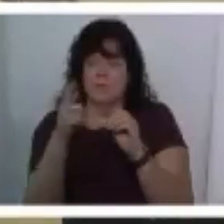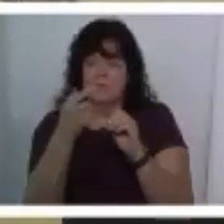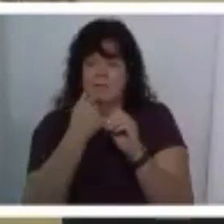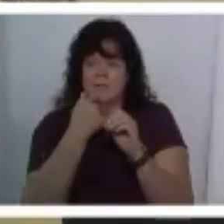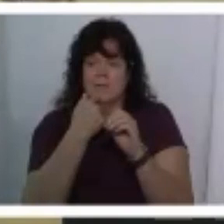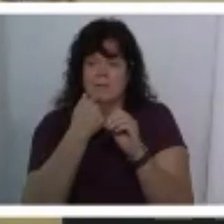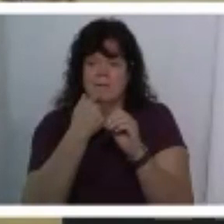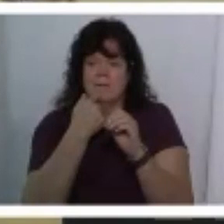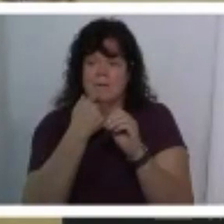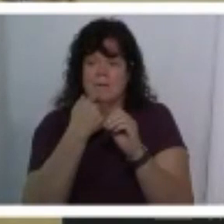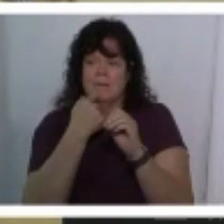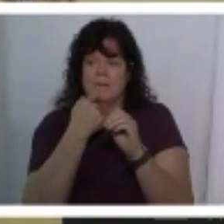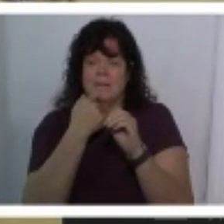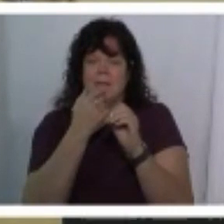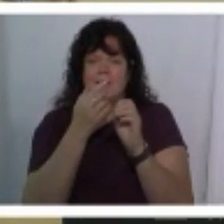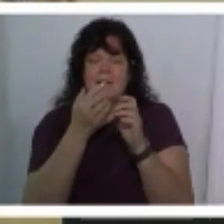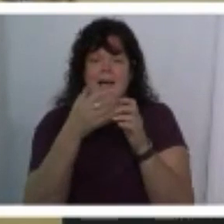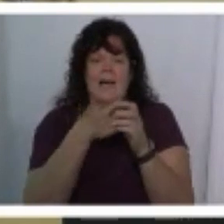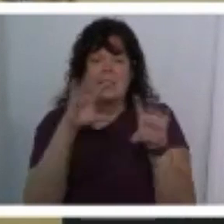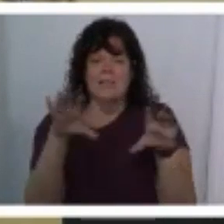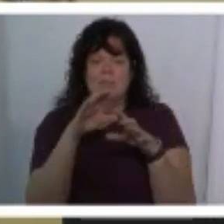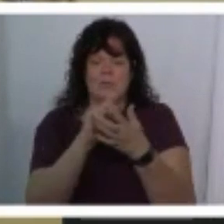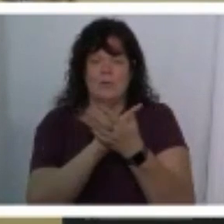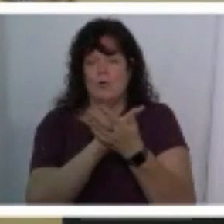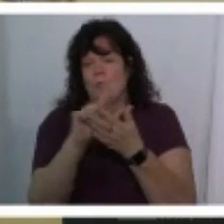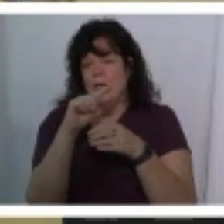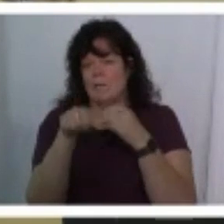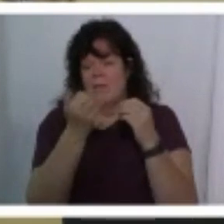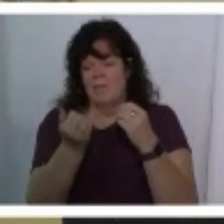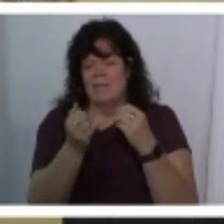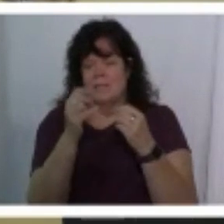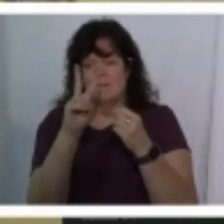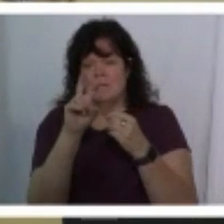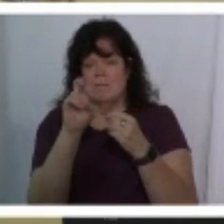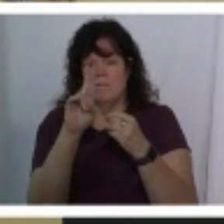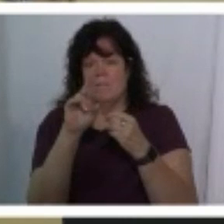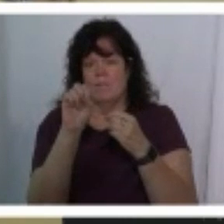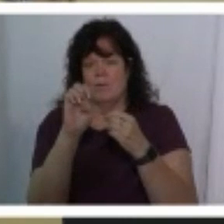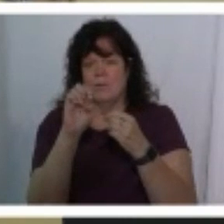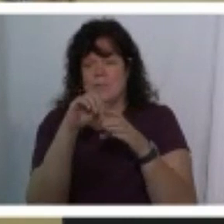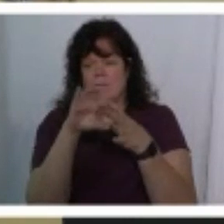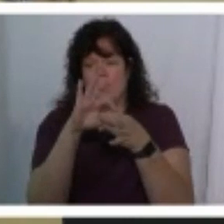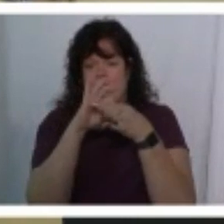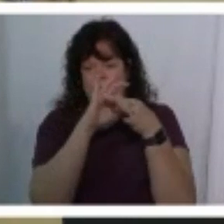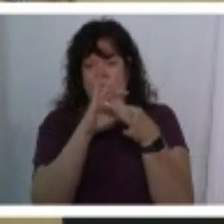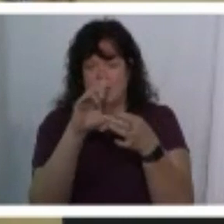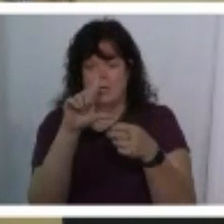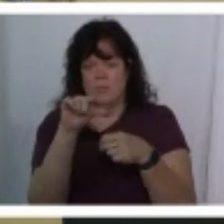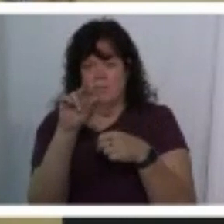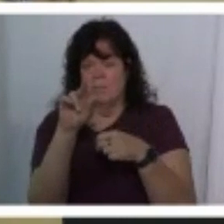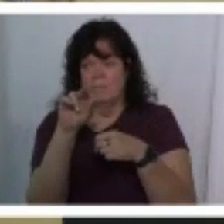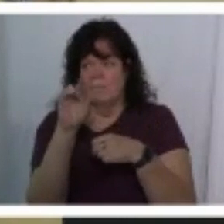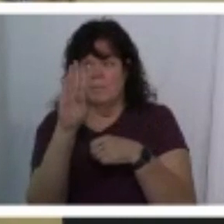you know i would really like to do a a week about this verse in relation to the lgbtq plus community and like